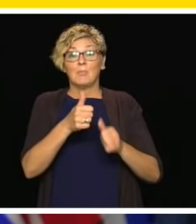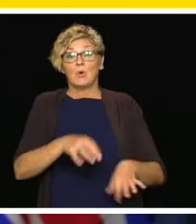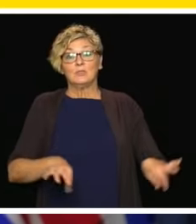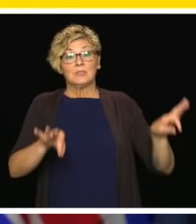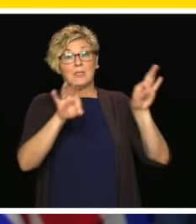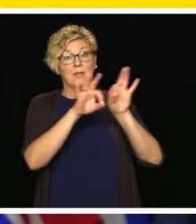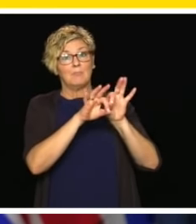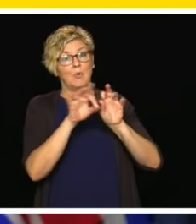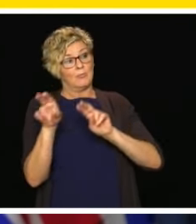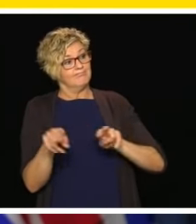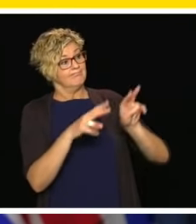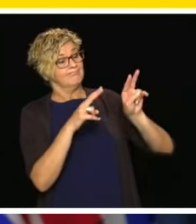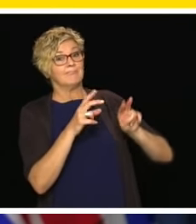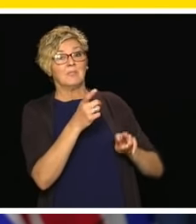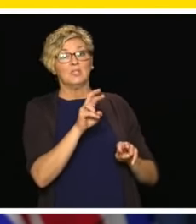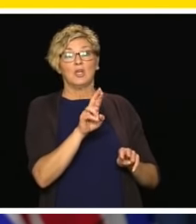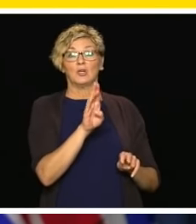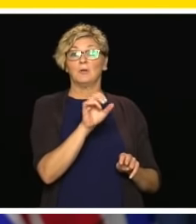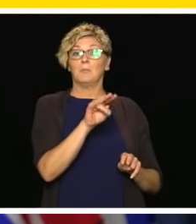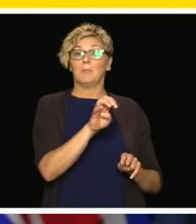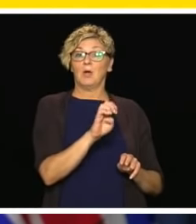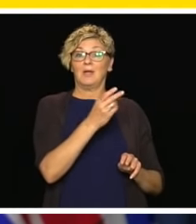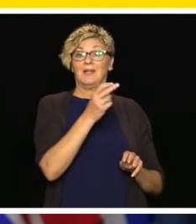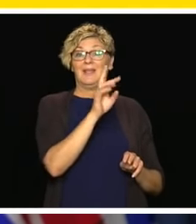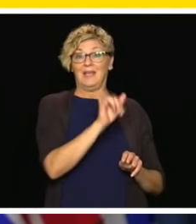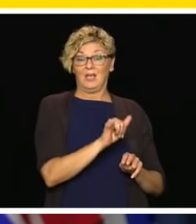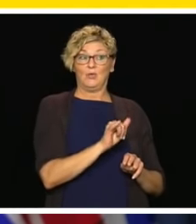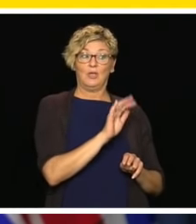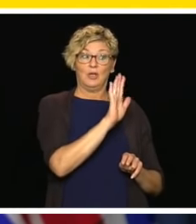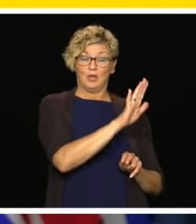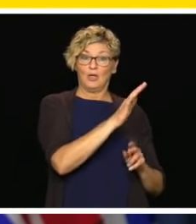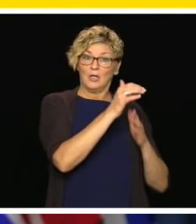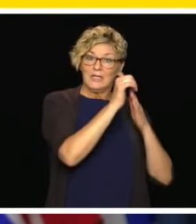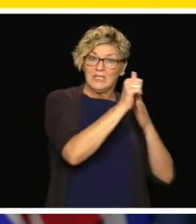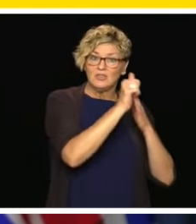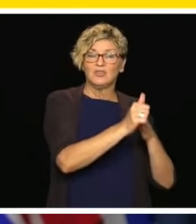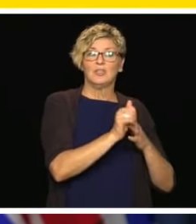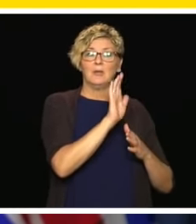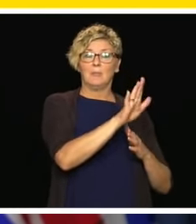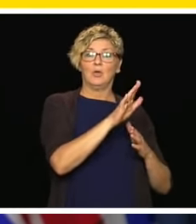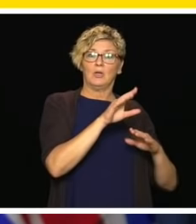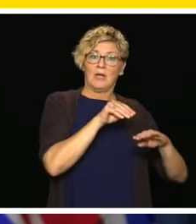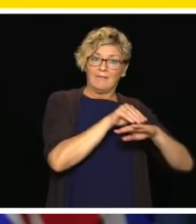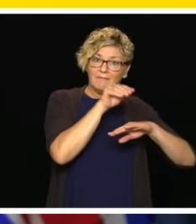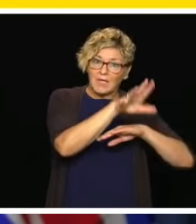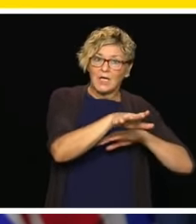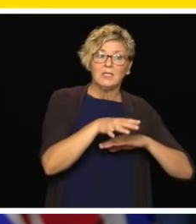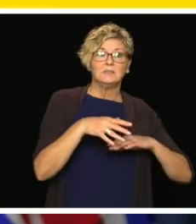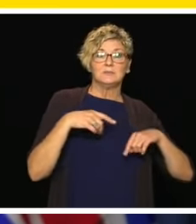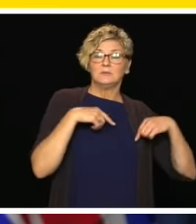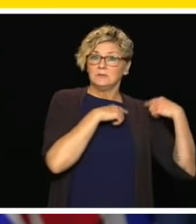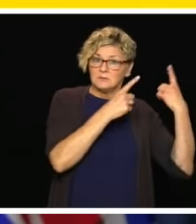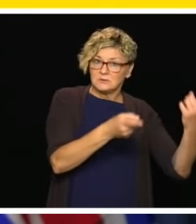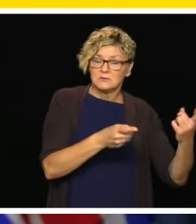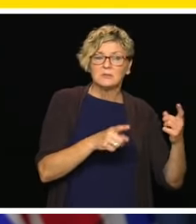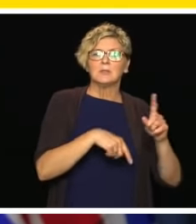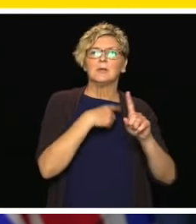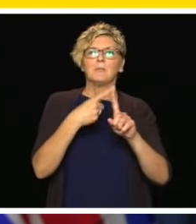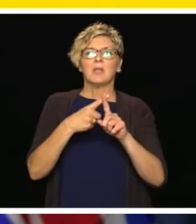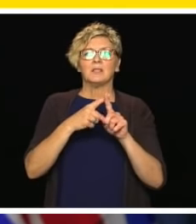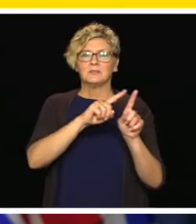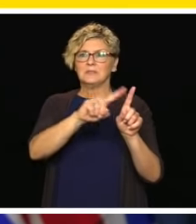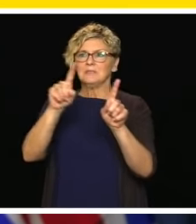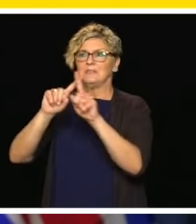Dr. Bonnie Henry, the provincial health office and working with the CDC, WorkSafe British Columbia and all the employee